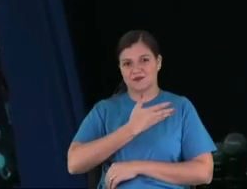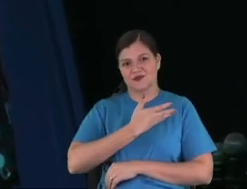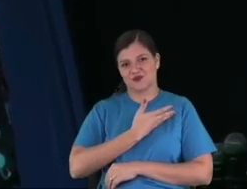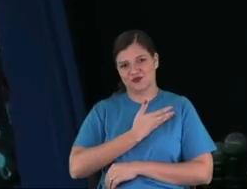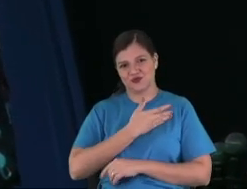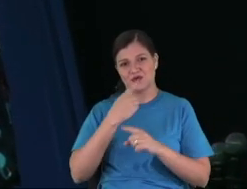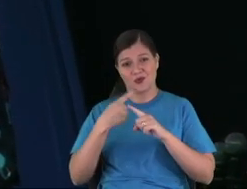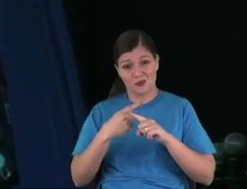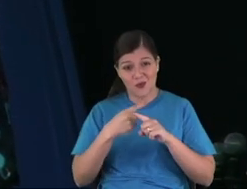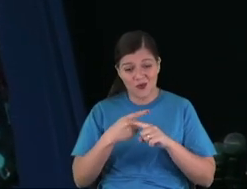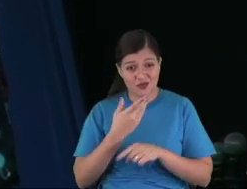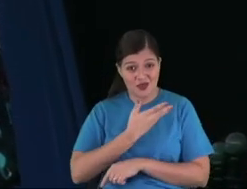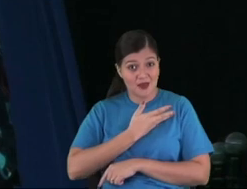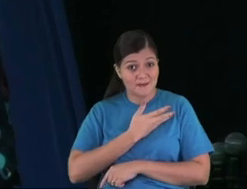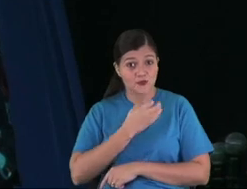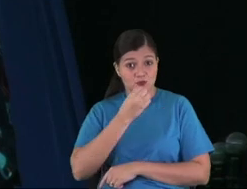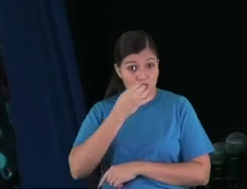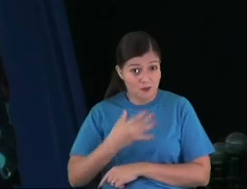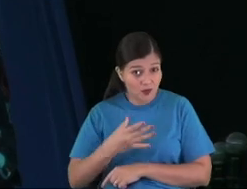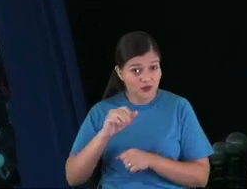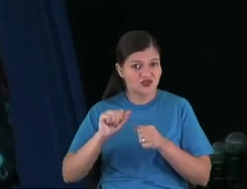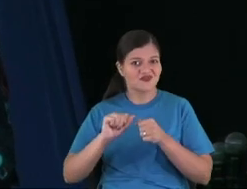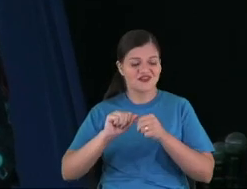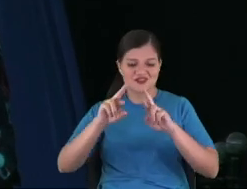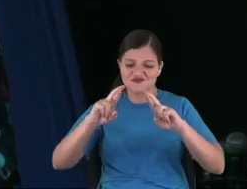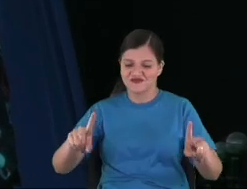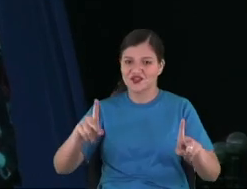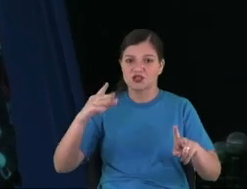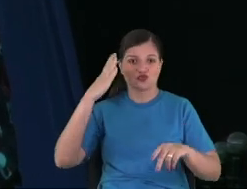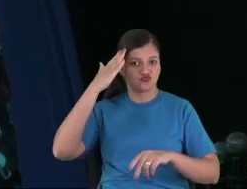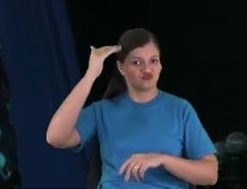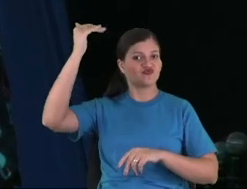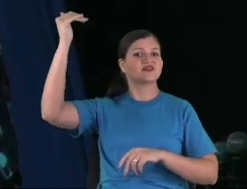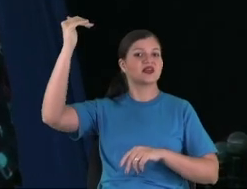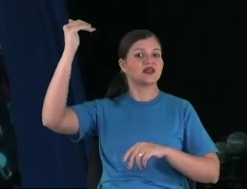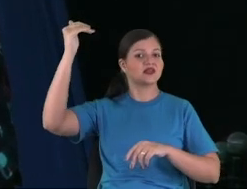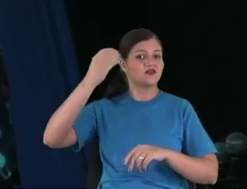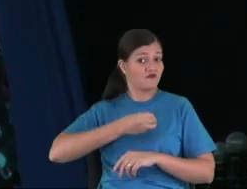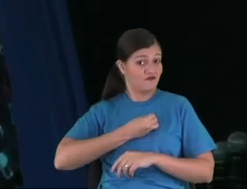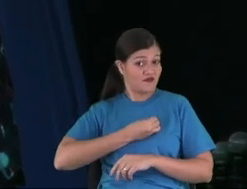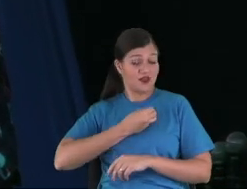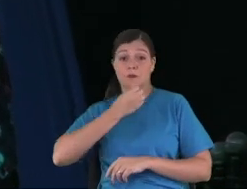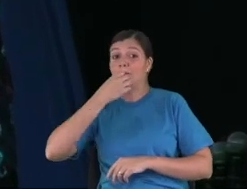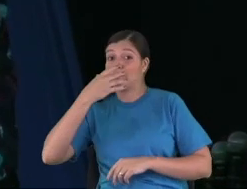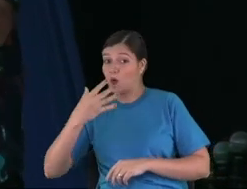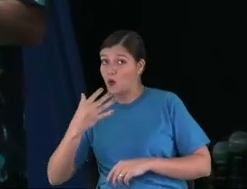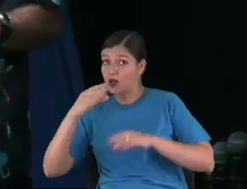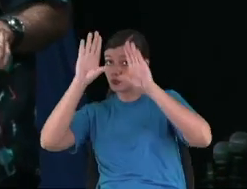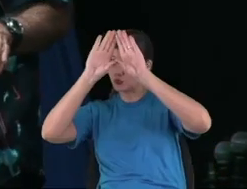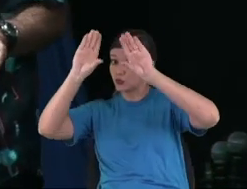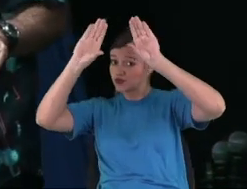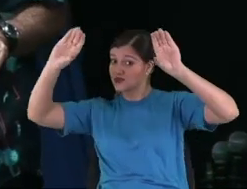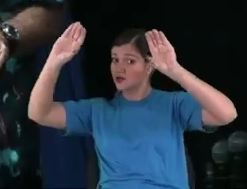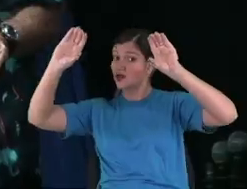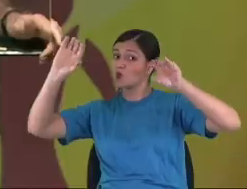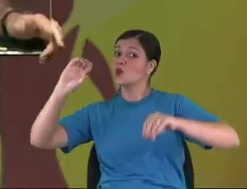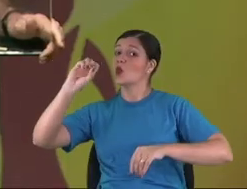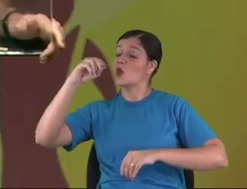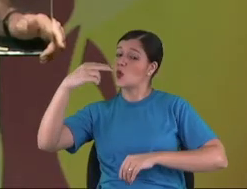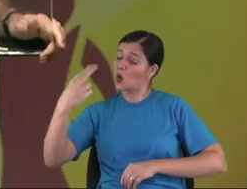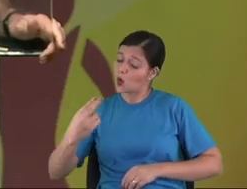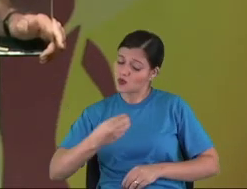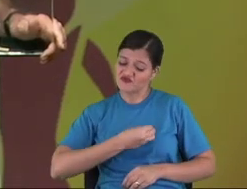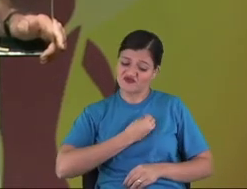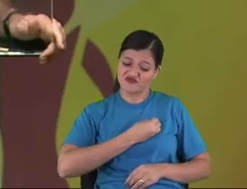make their decision, like the kids will be failed or being successful people or to go to heaven or